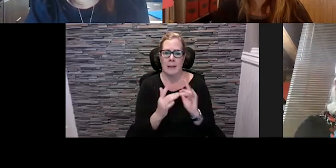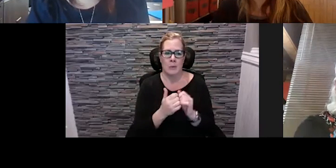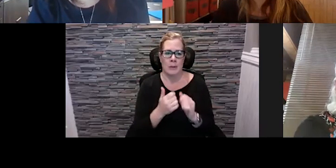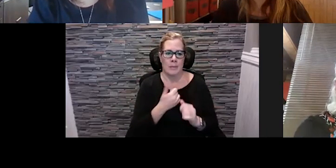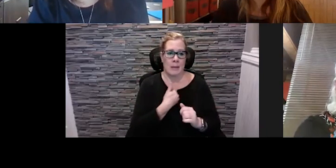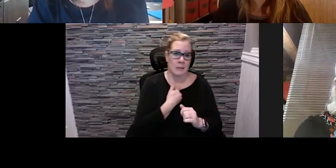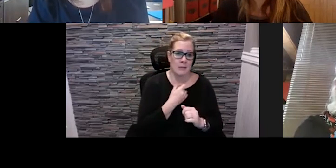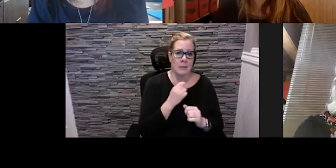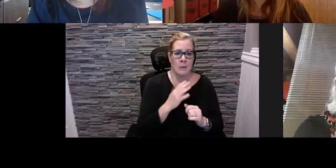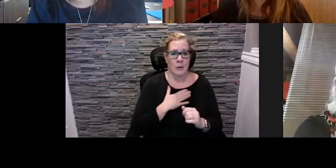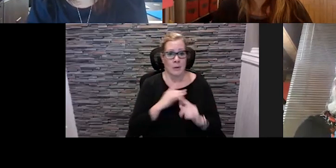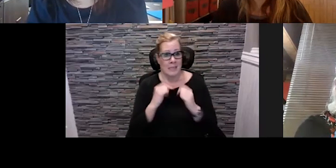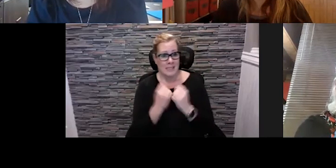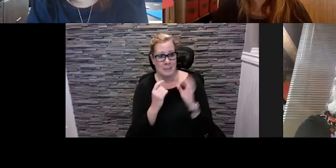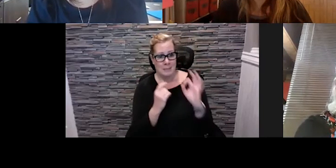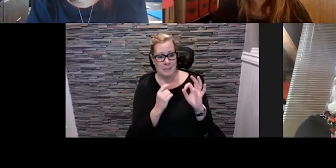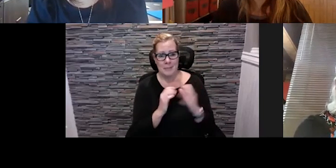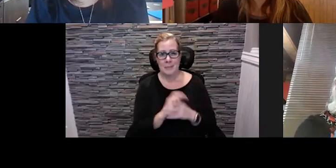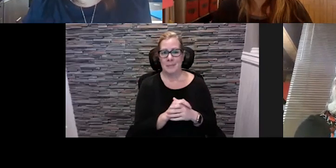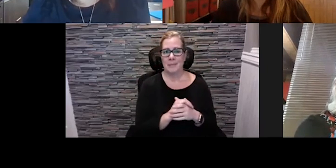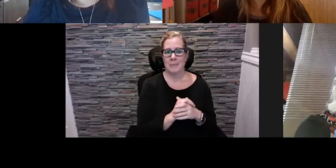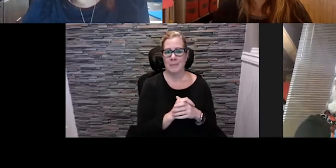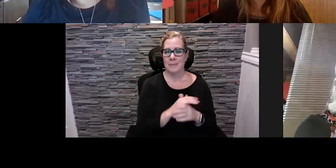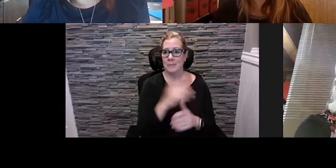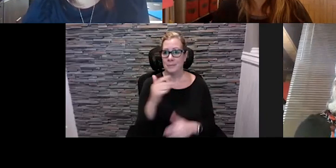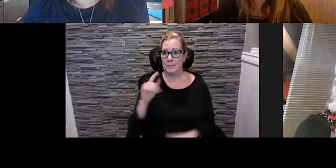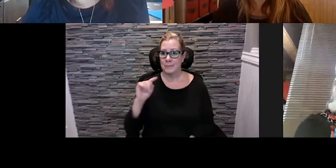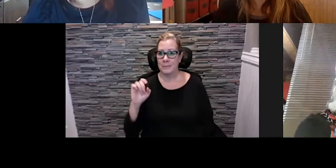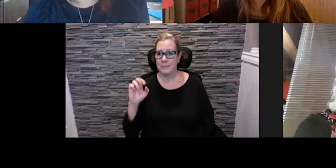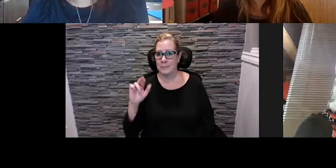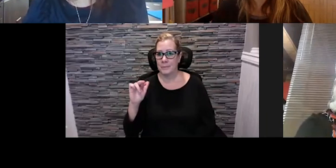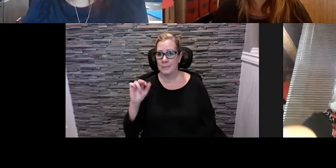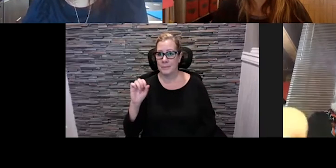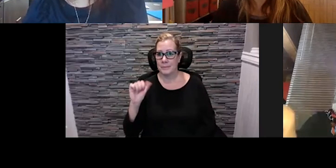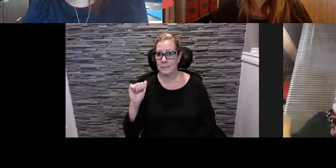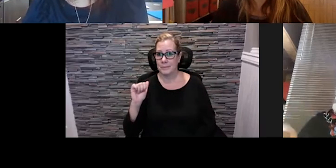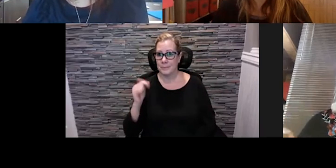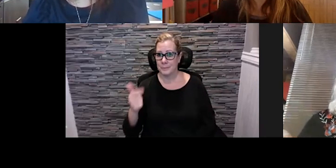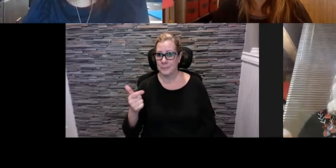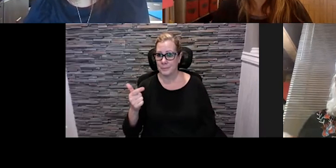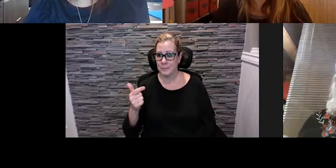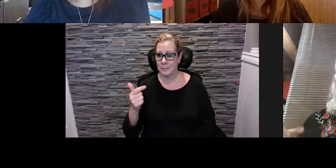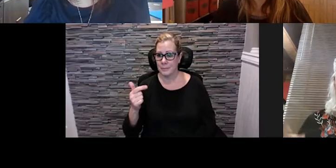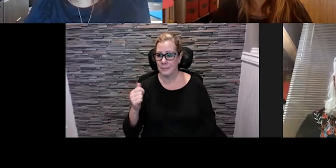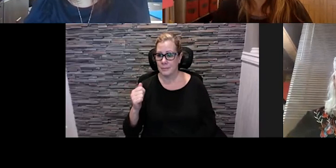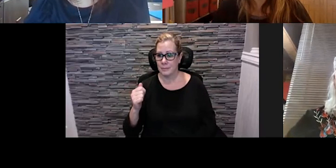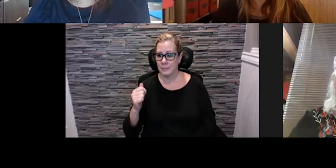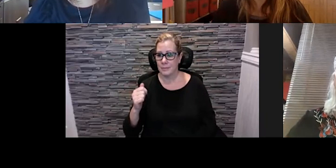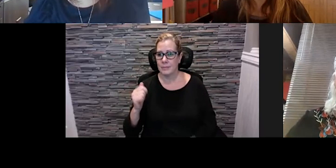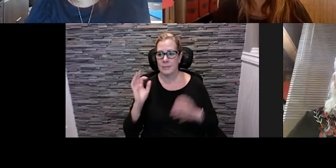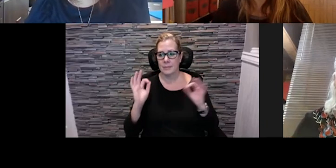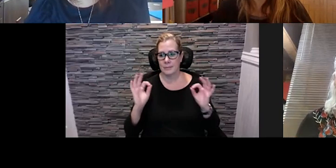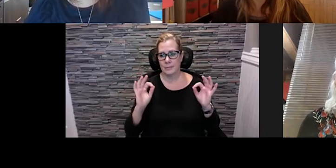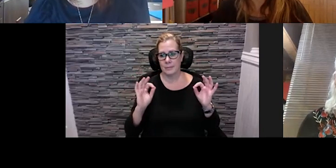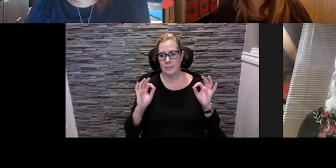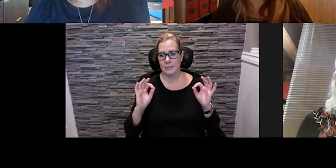or my team awesome theresa and then i'm going to throw to sherry to wrap us up sure so again you know necessity